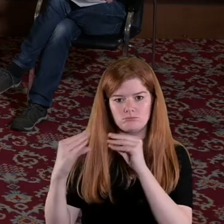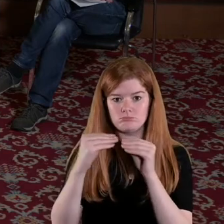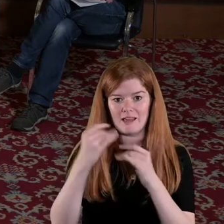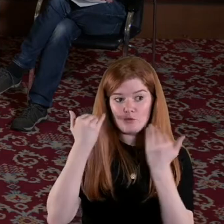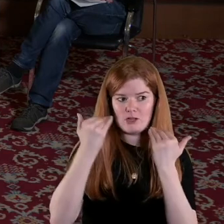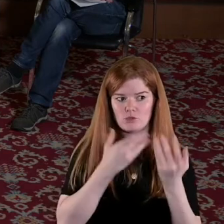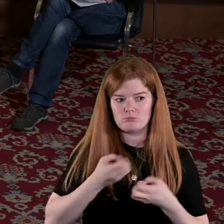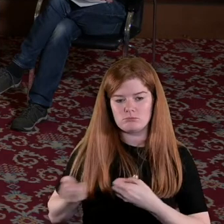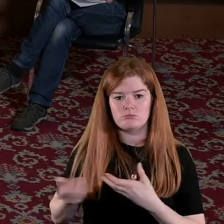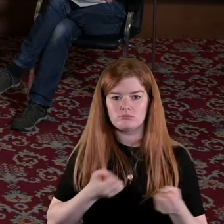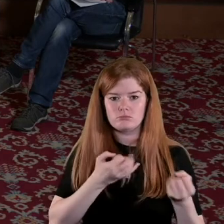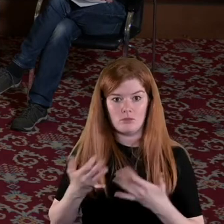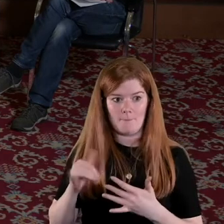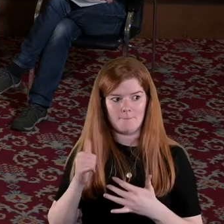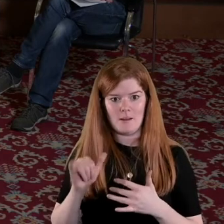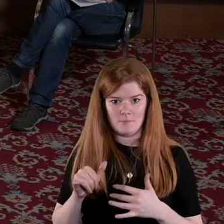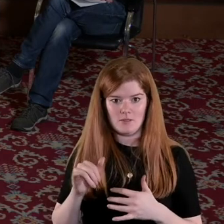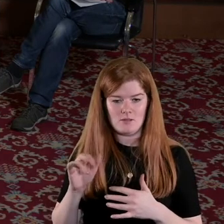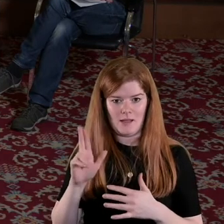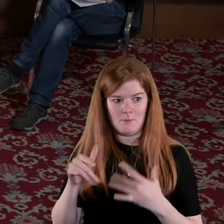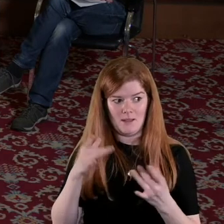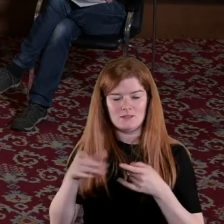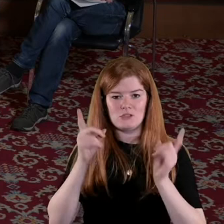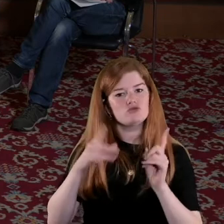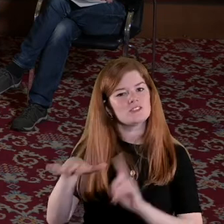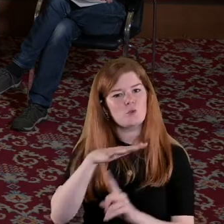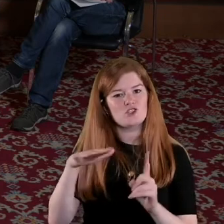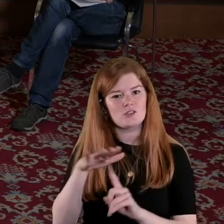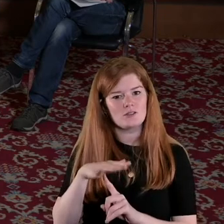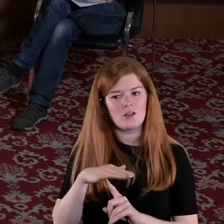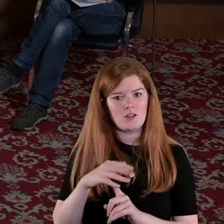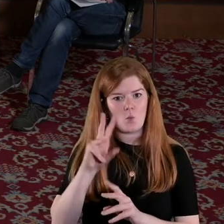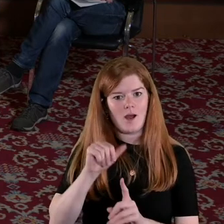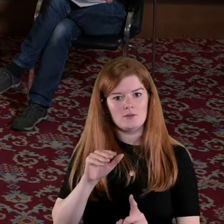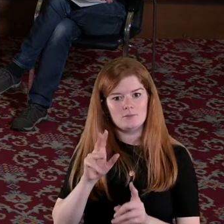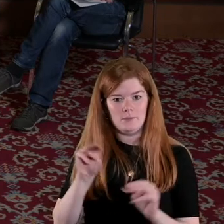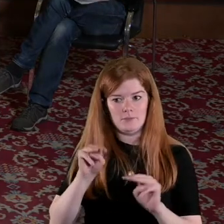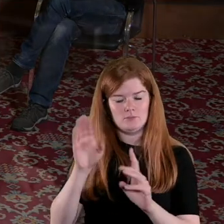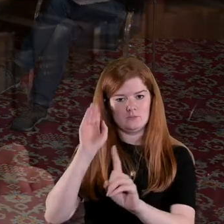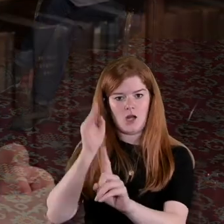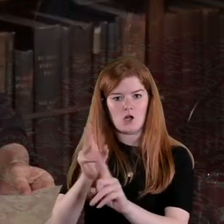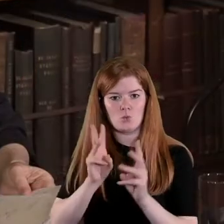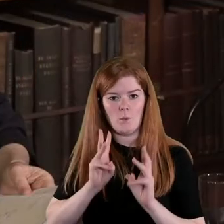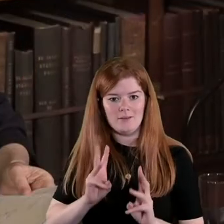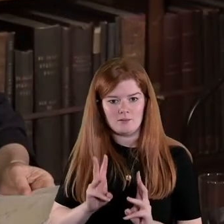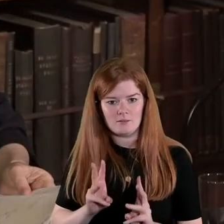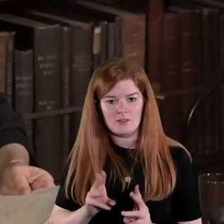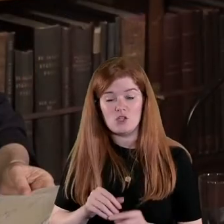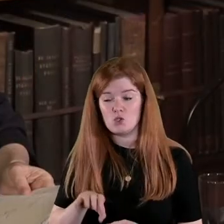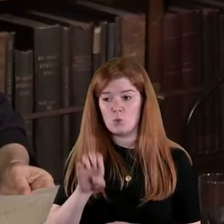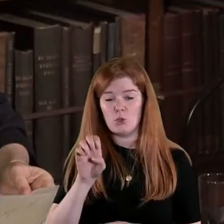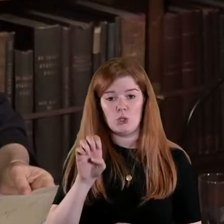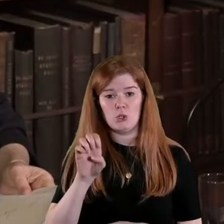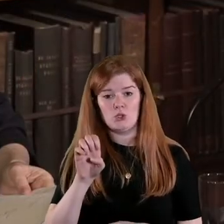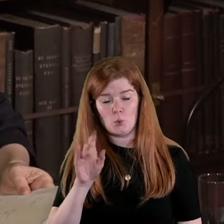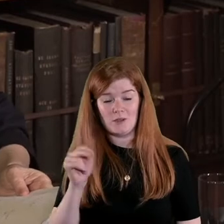put combatants in a very dangerous situation so Yunnan asked me why